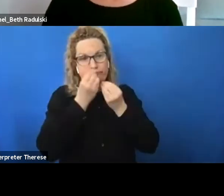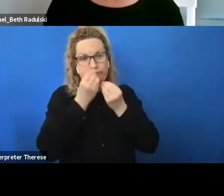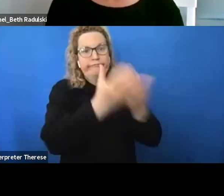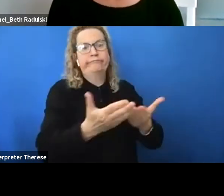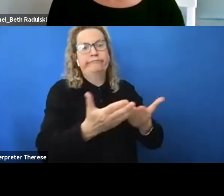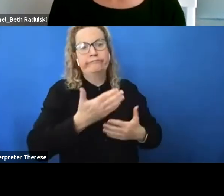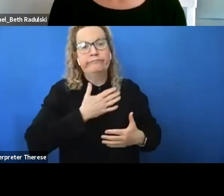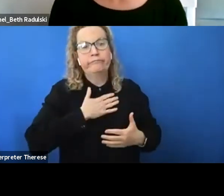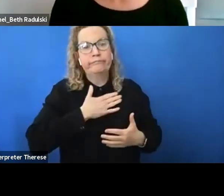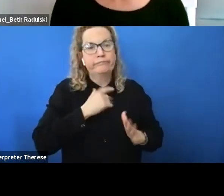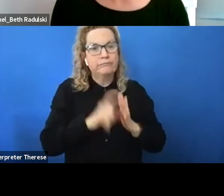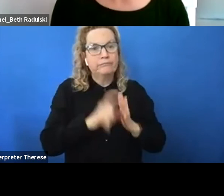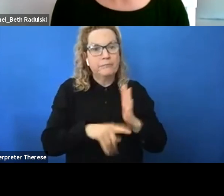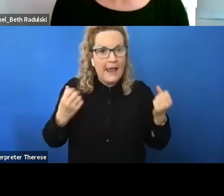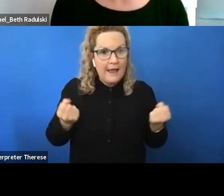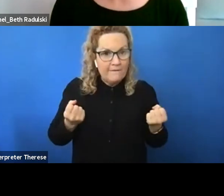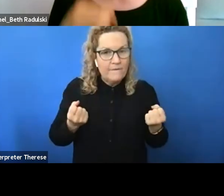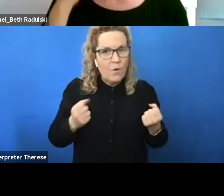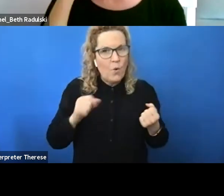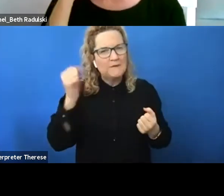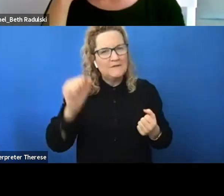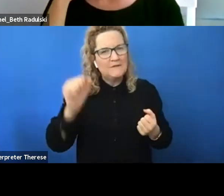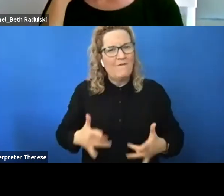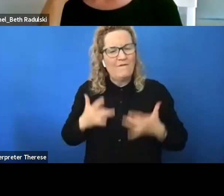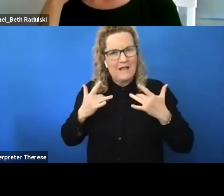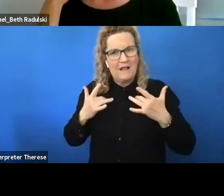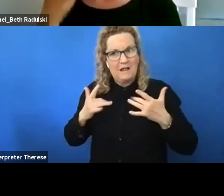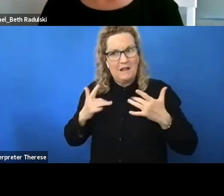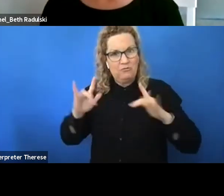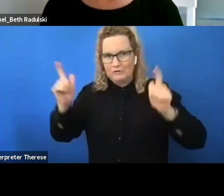are we still in a time when not all educators are aware and inclusive